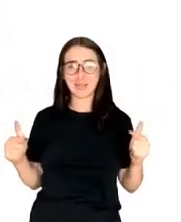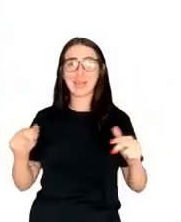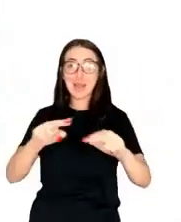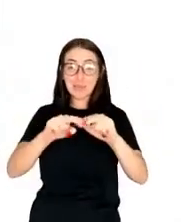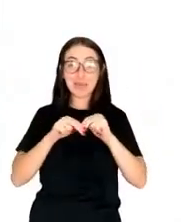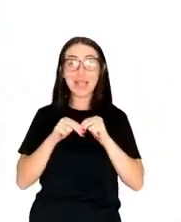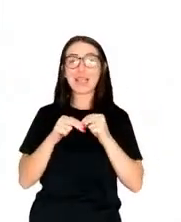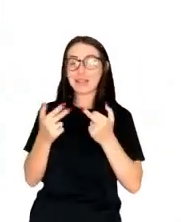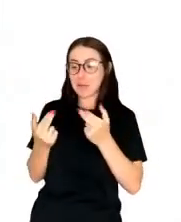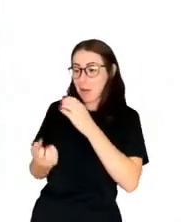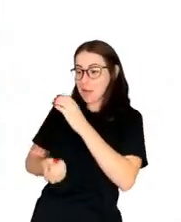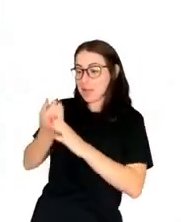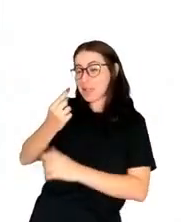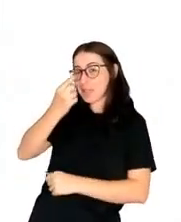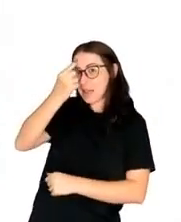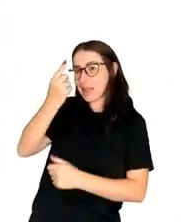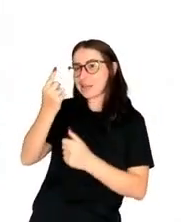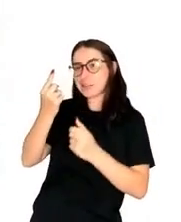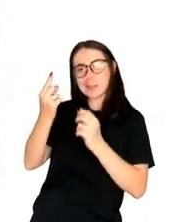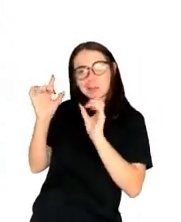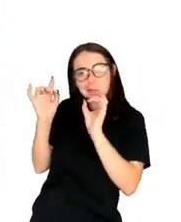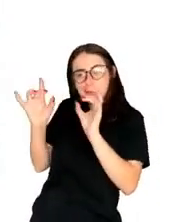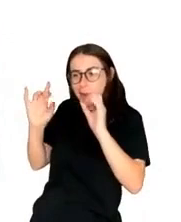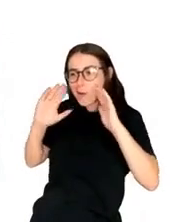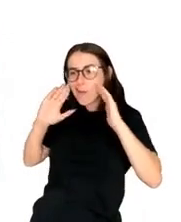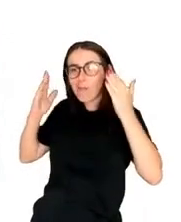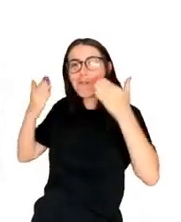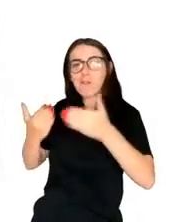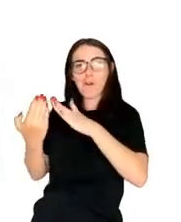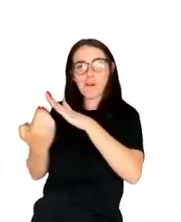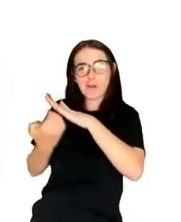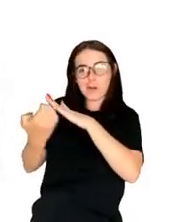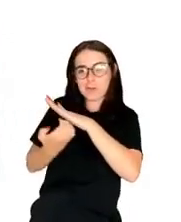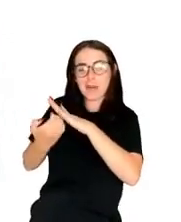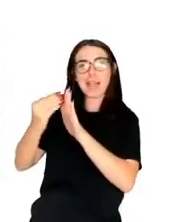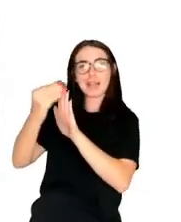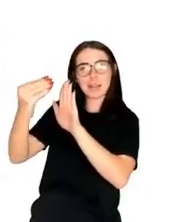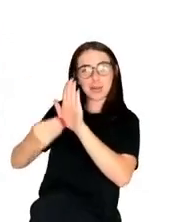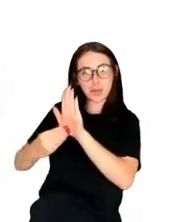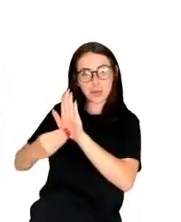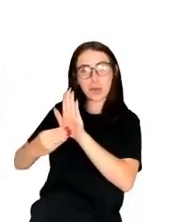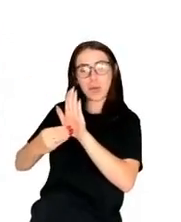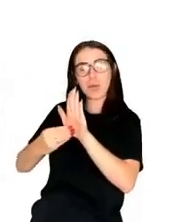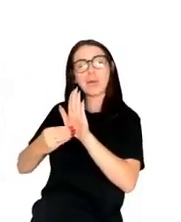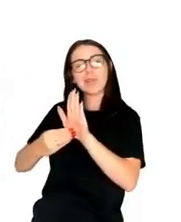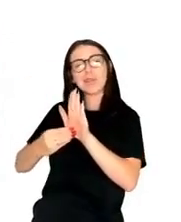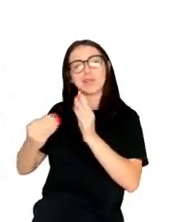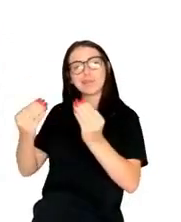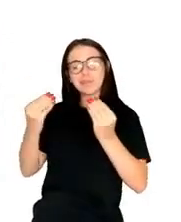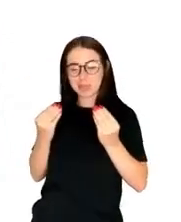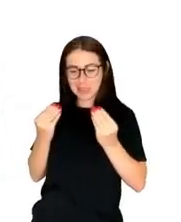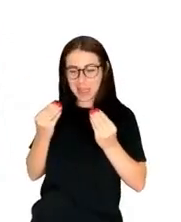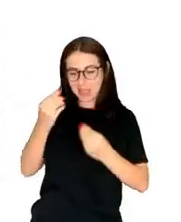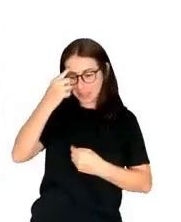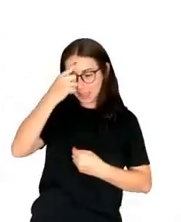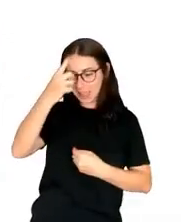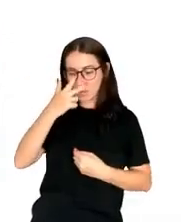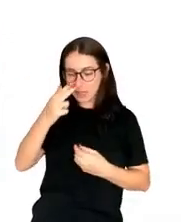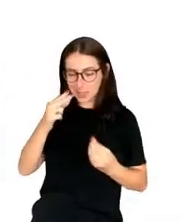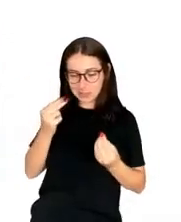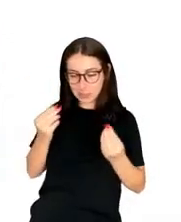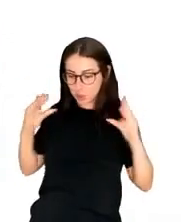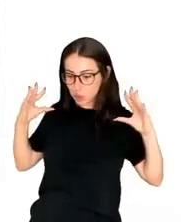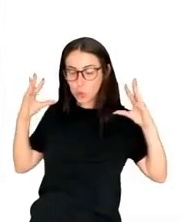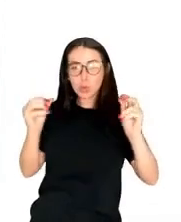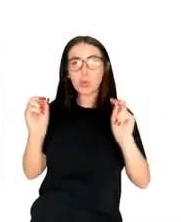relevant. And if it's not, it's a failure. Users have a pretty low tolerance for false positives. And if the algorithm screws up